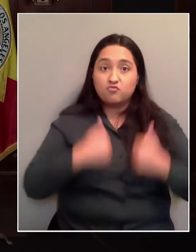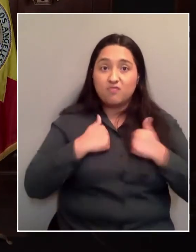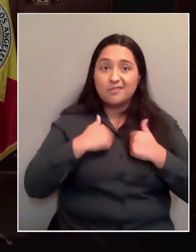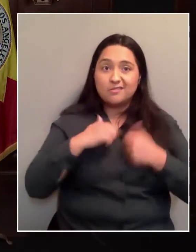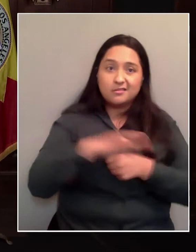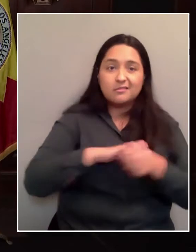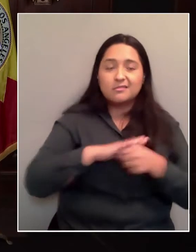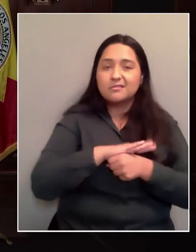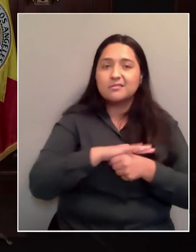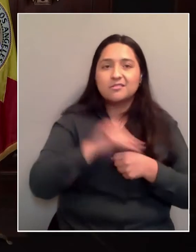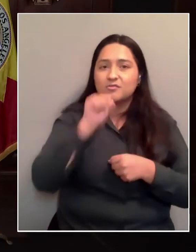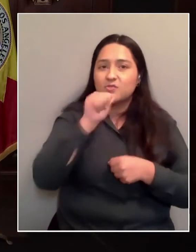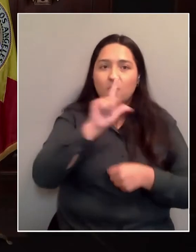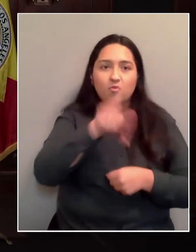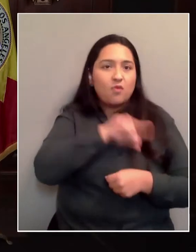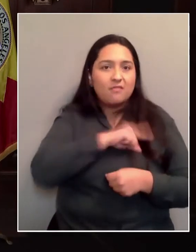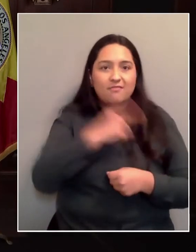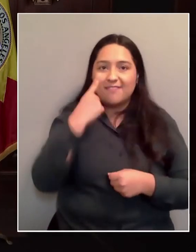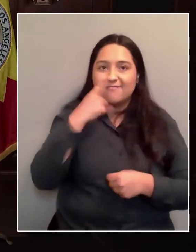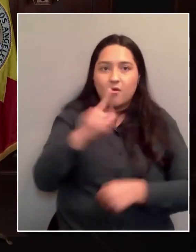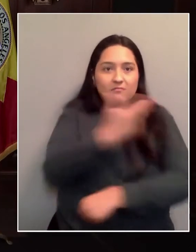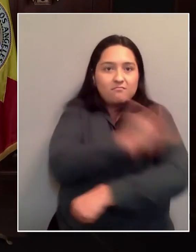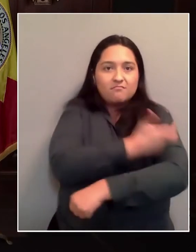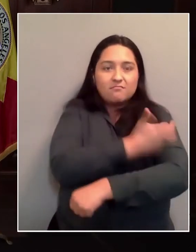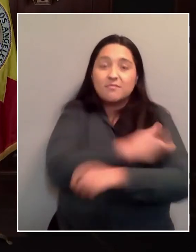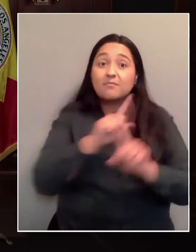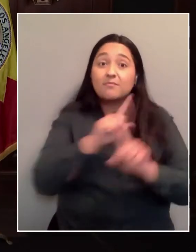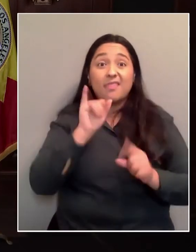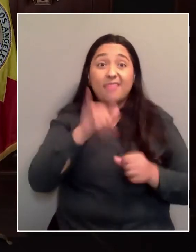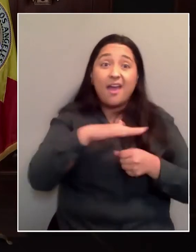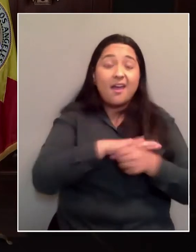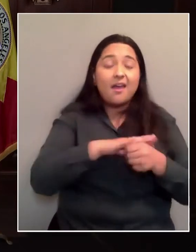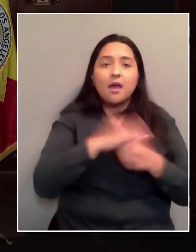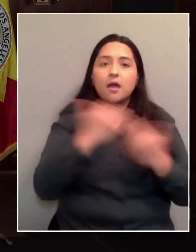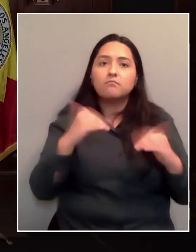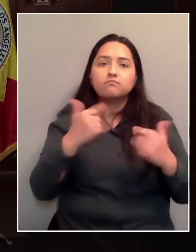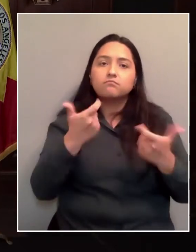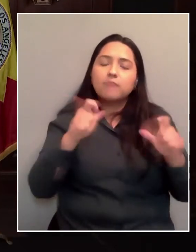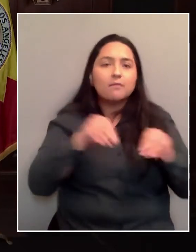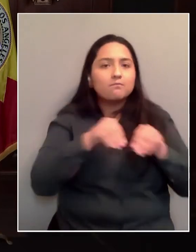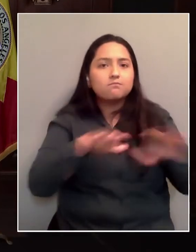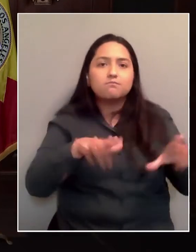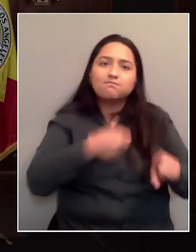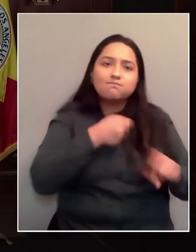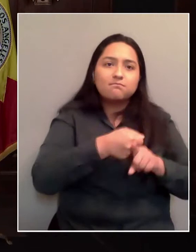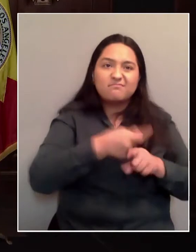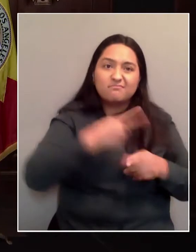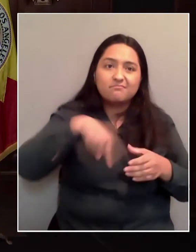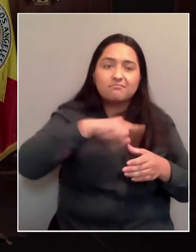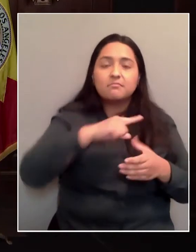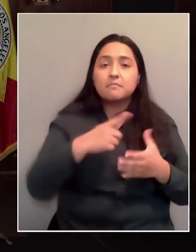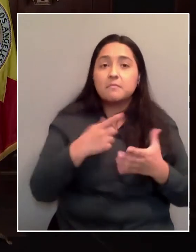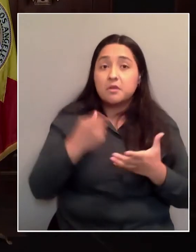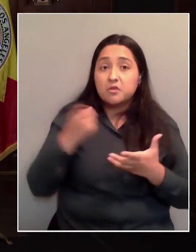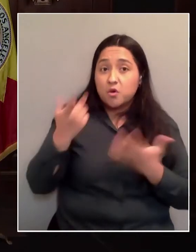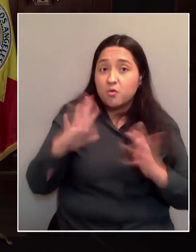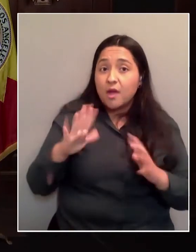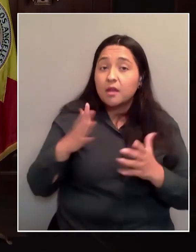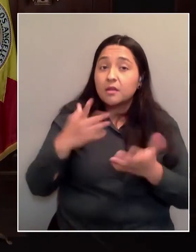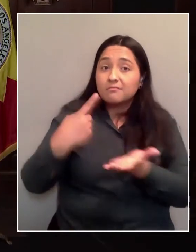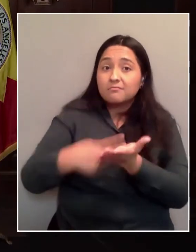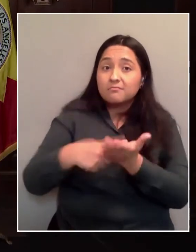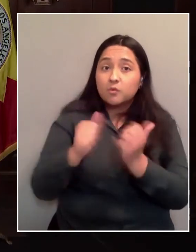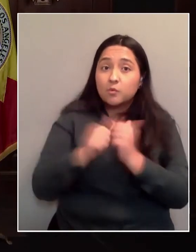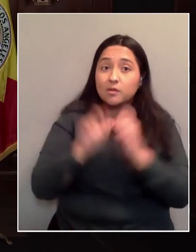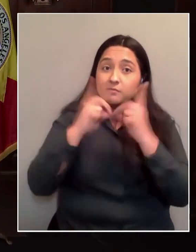hit areas in Los Angeles. has some of the highest numbers so far during the pandemic. Have you spoken with the Department of Public Health to